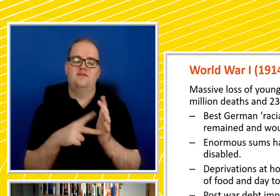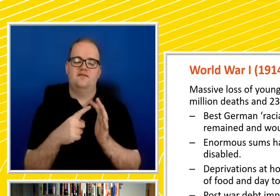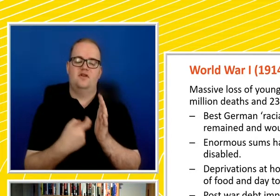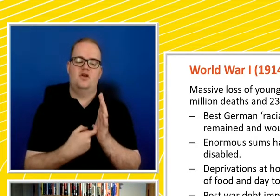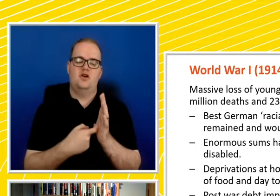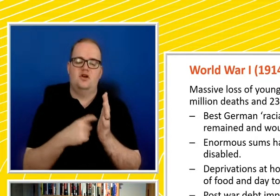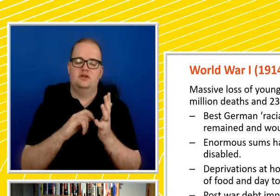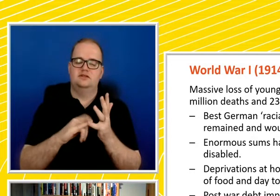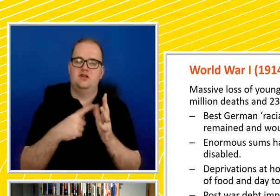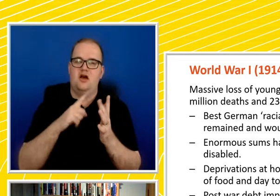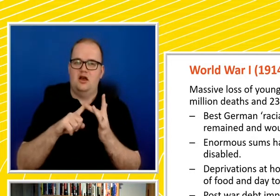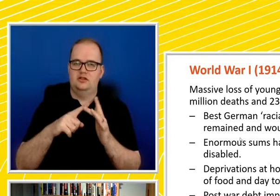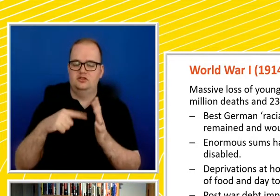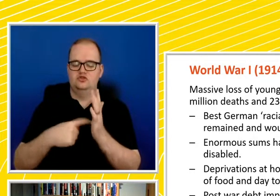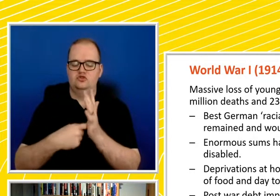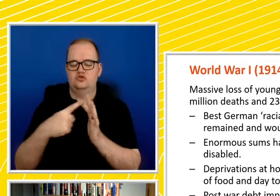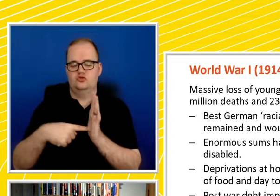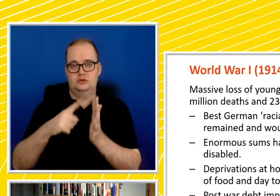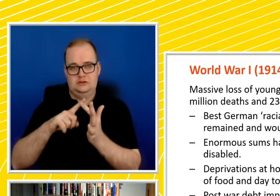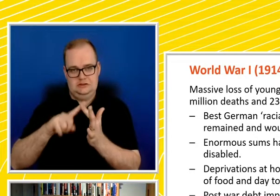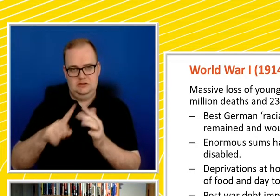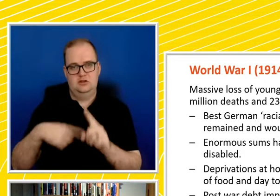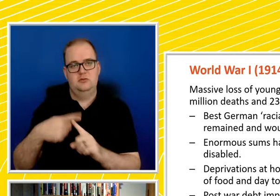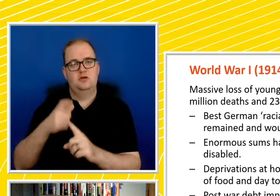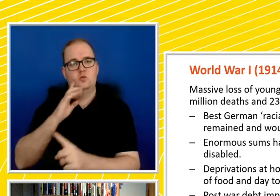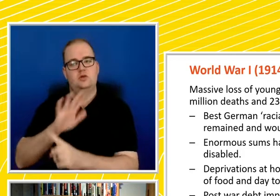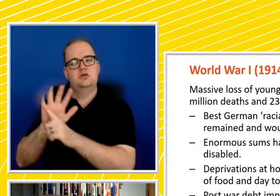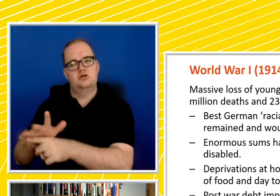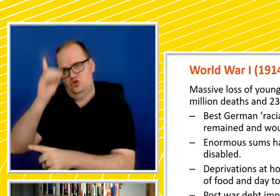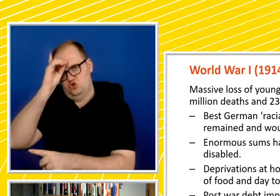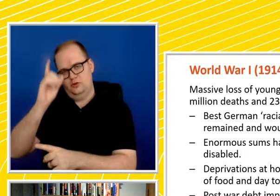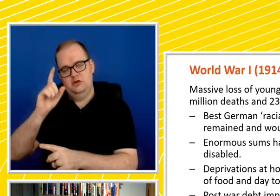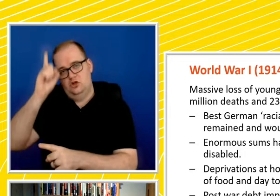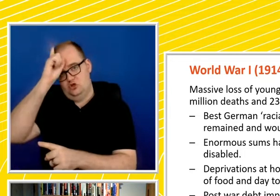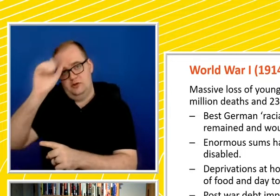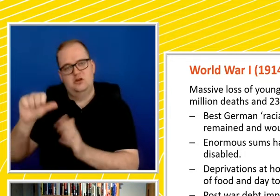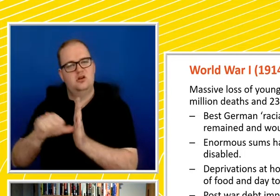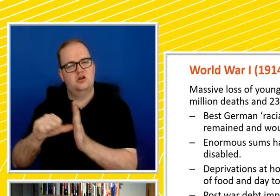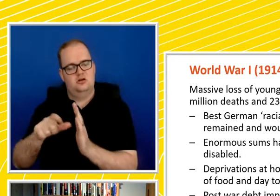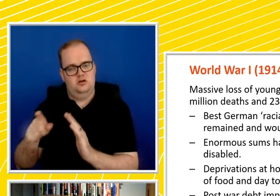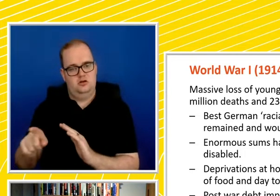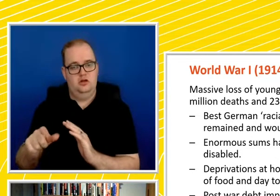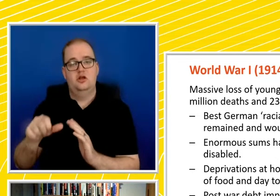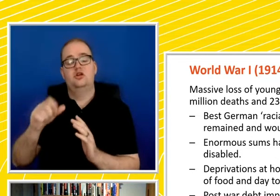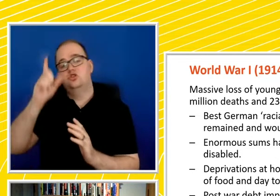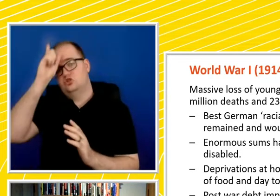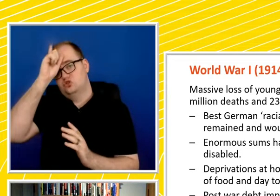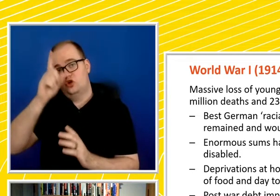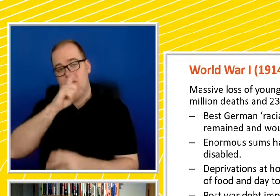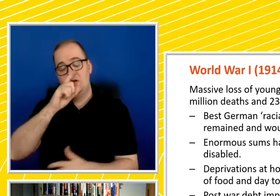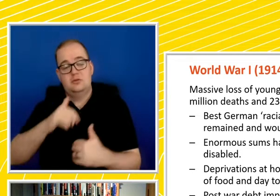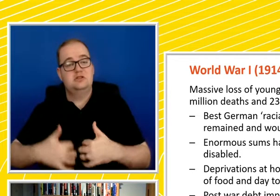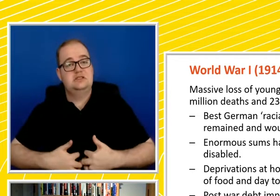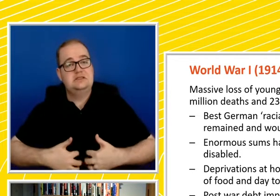economic measures that were imposed upon Germany. And there's deprivations at home where Germans are starving and having to eat,